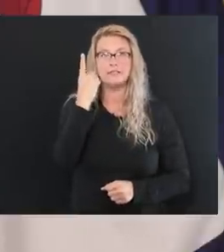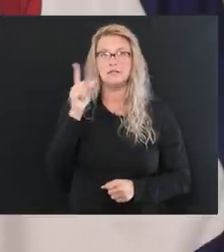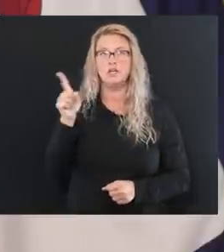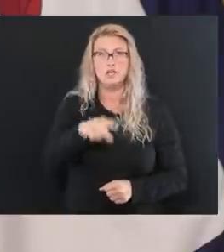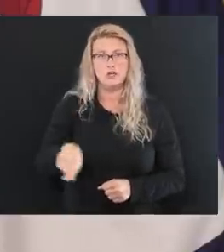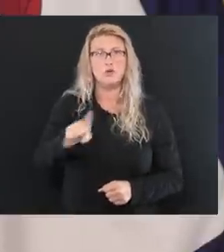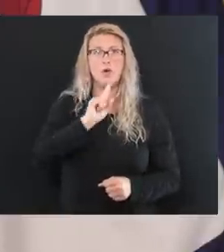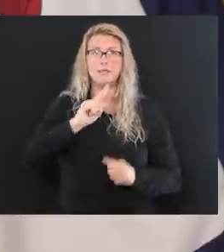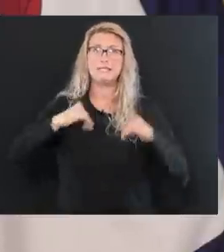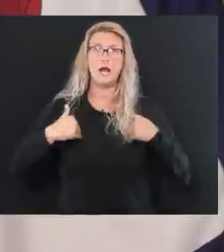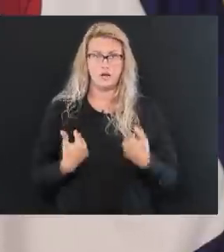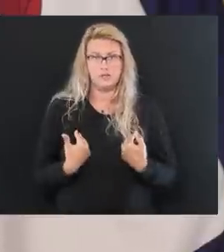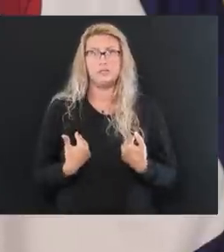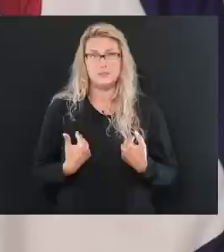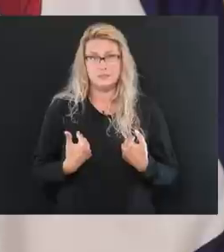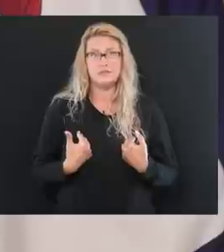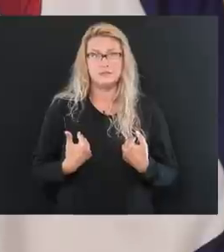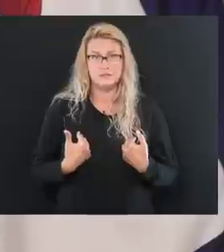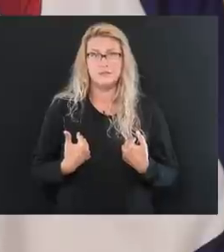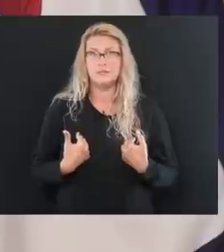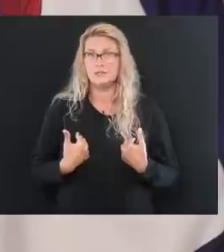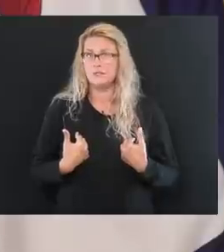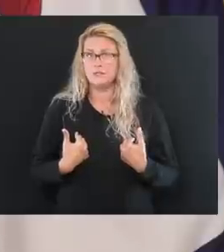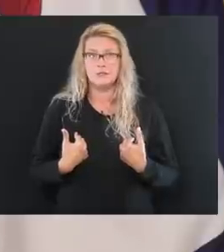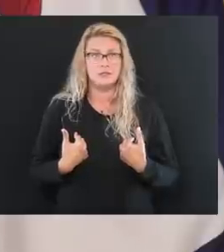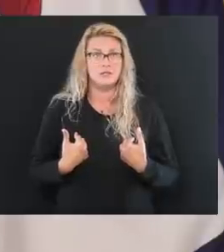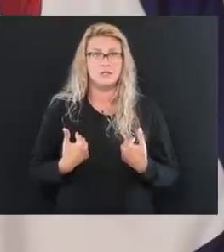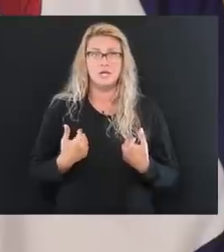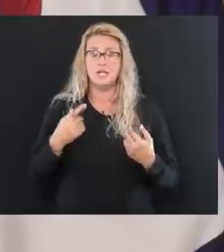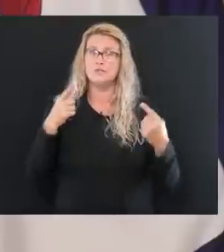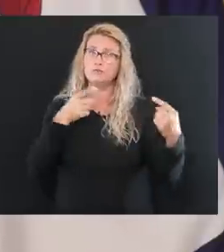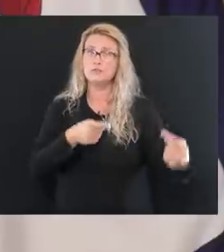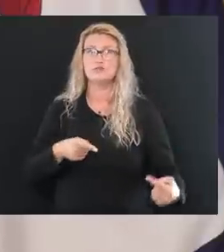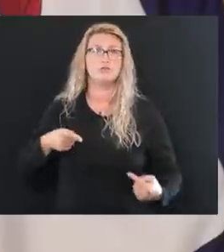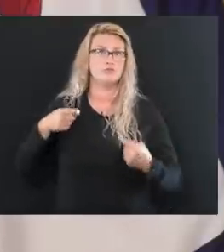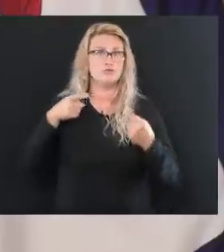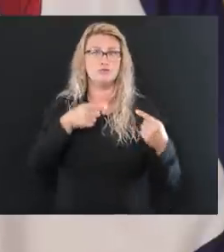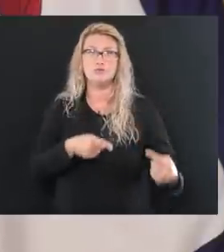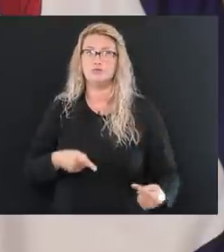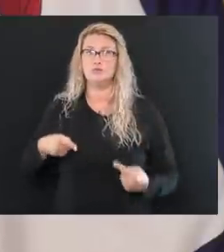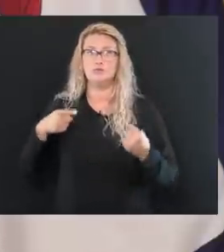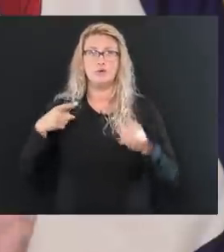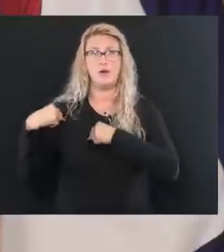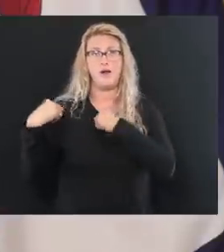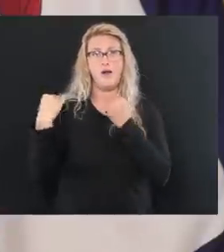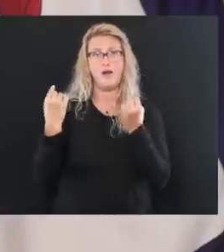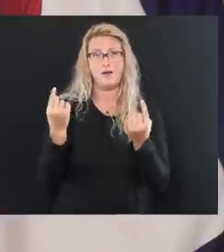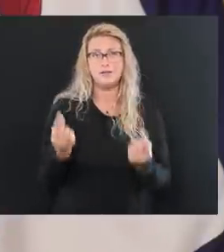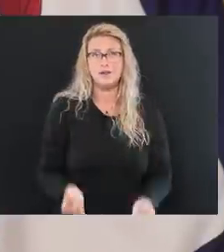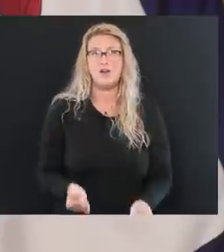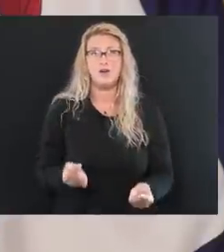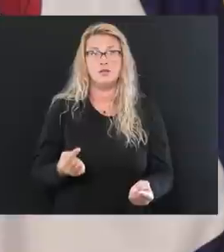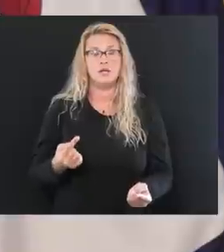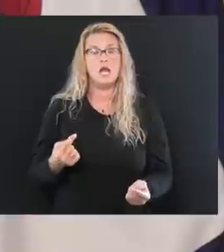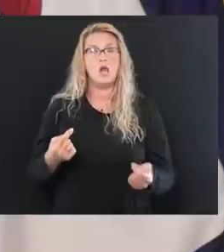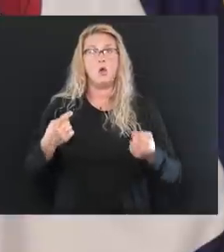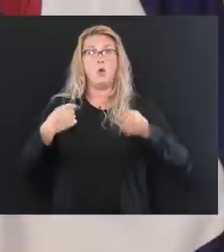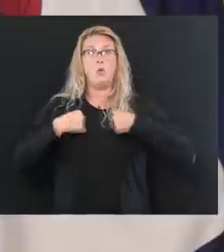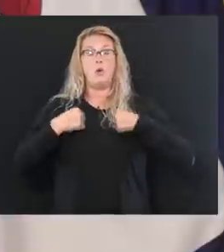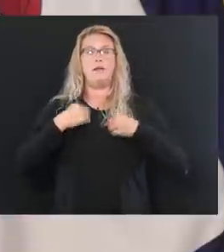tired and you have worked so diligently and so well that all of us appreciate that.